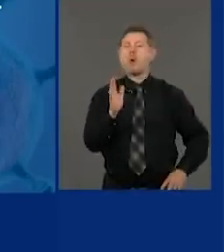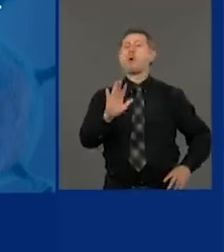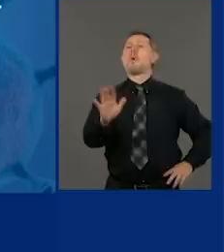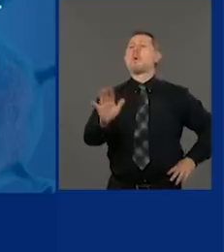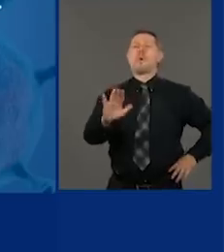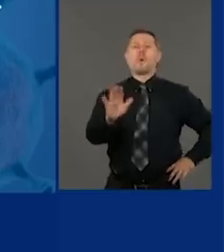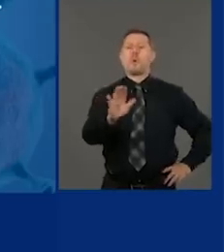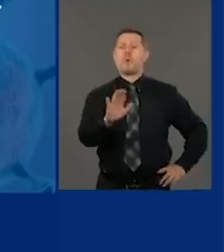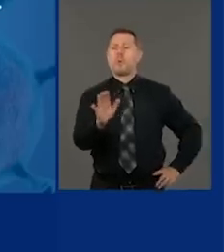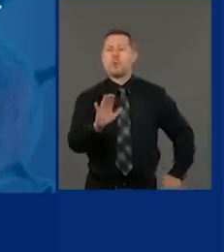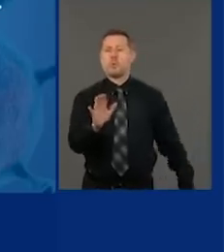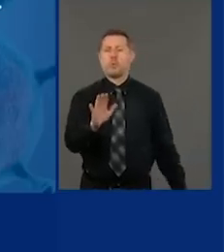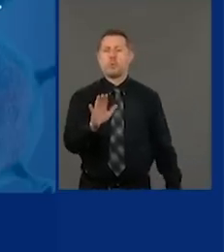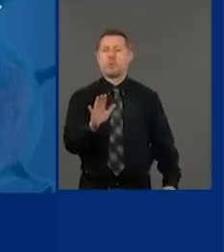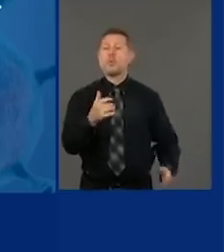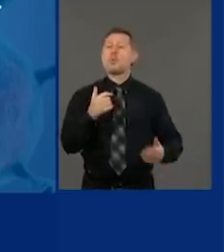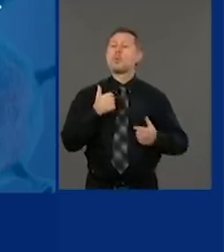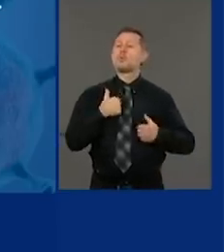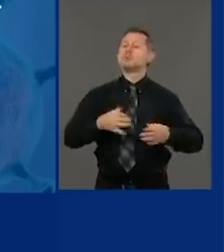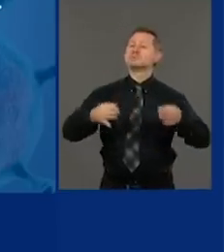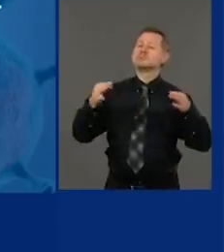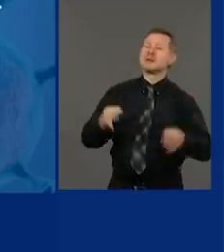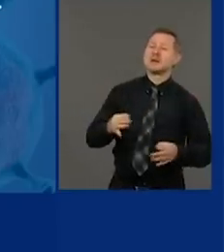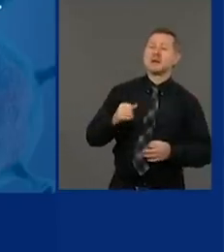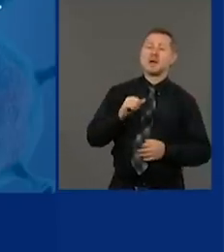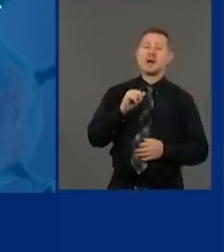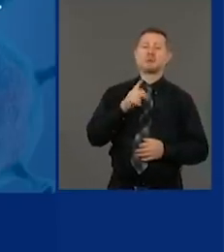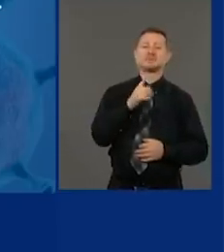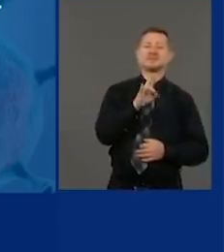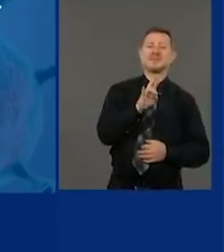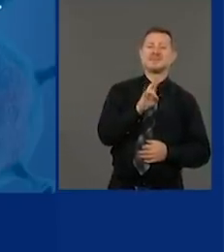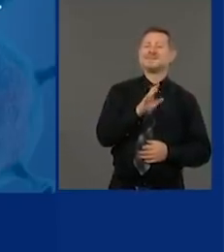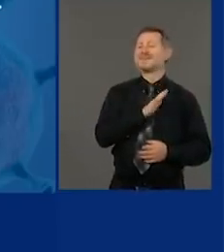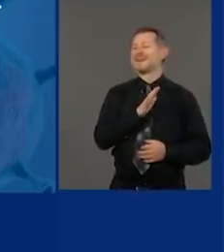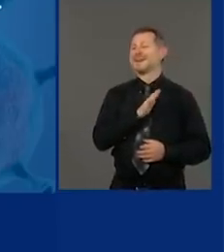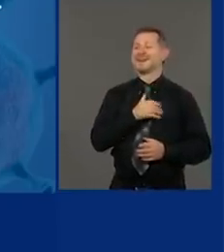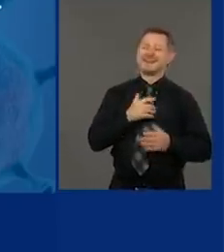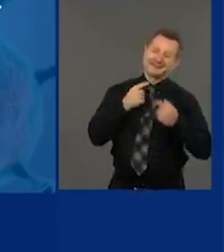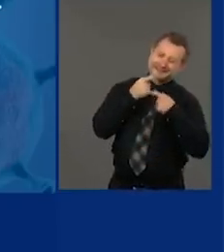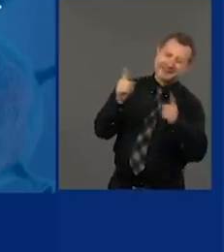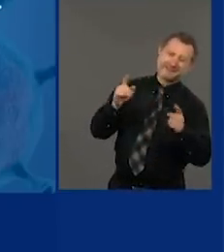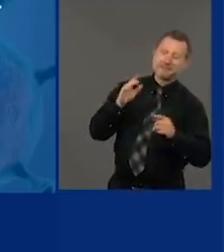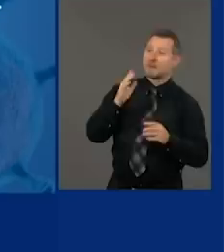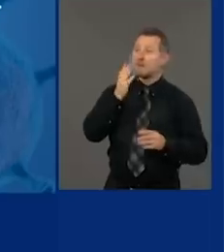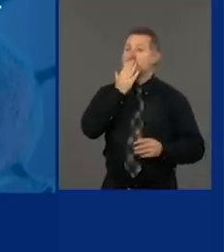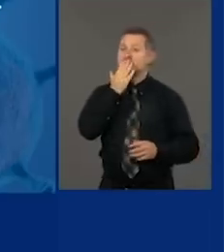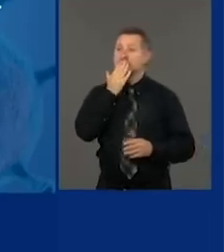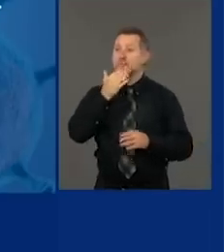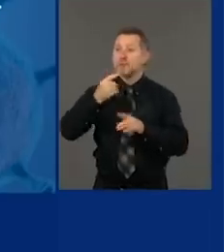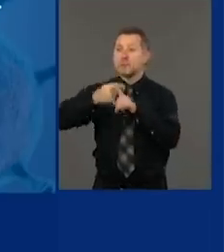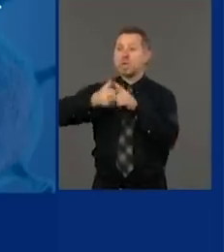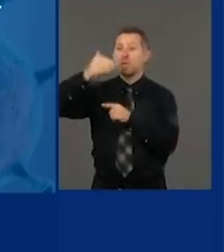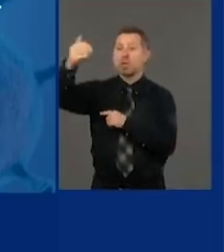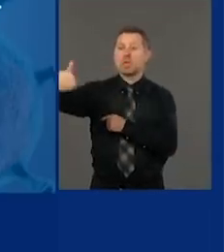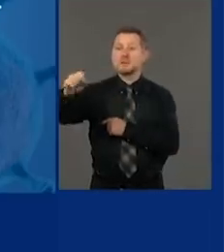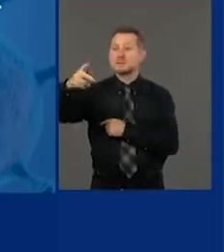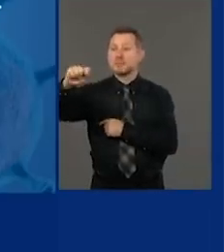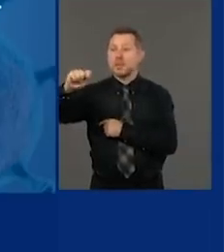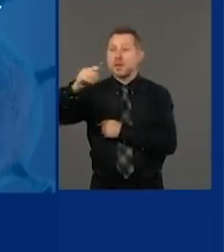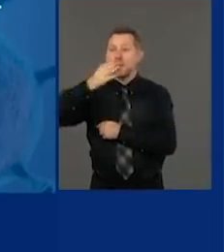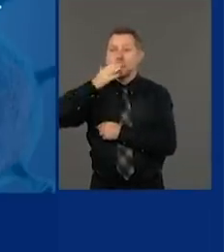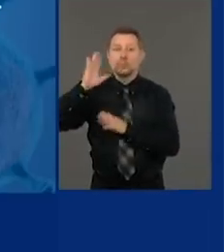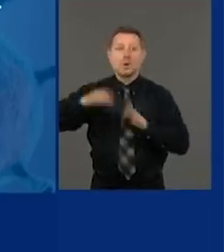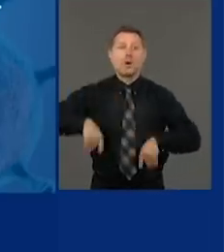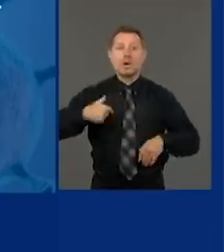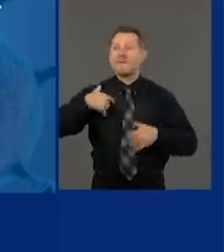August 7th and then the virus spikes, but we already said the schools are